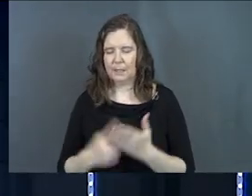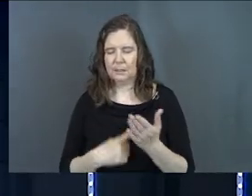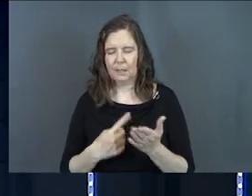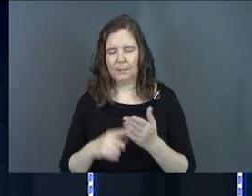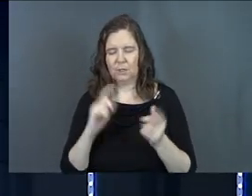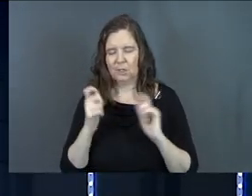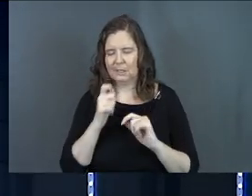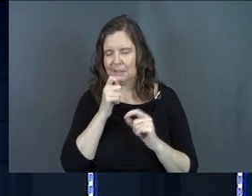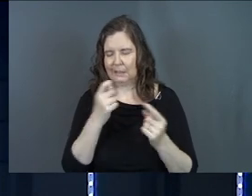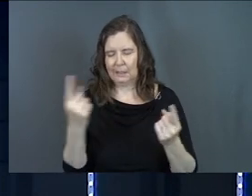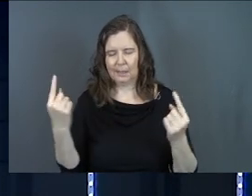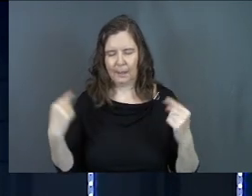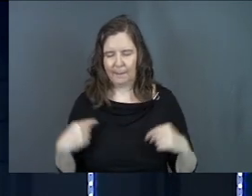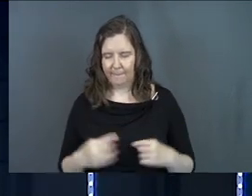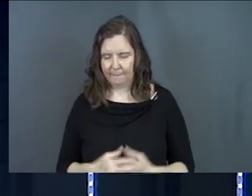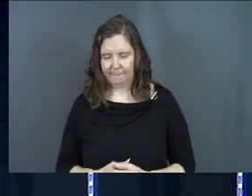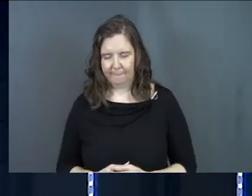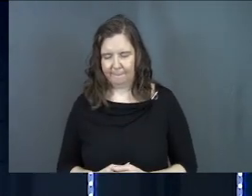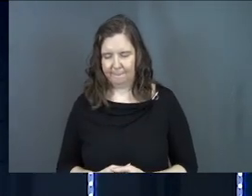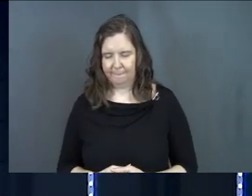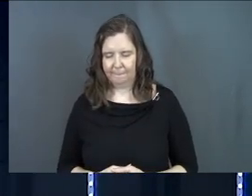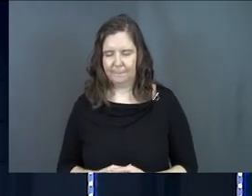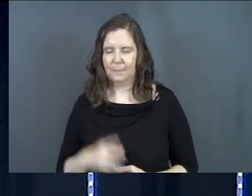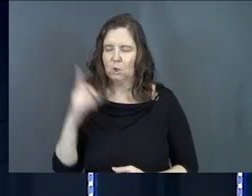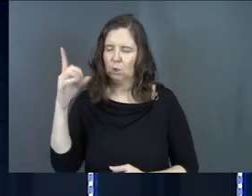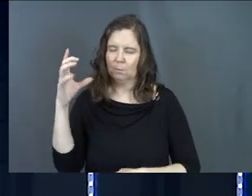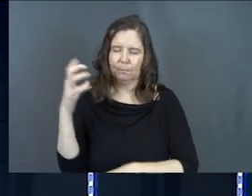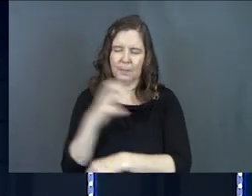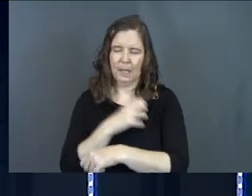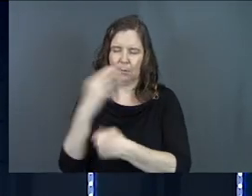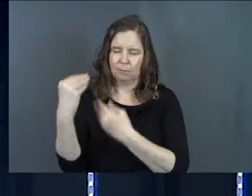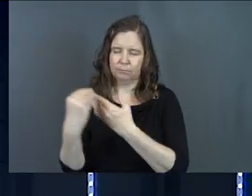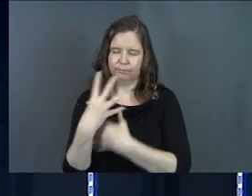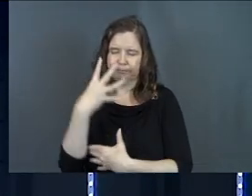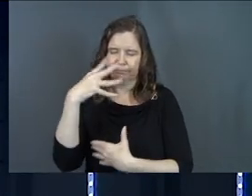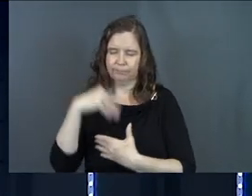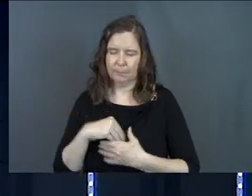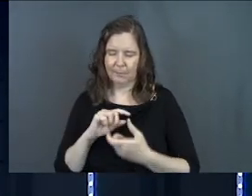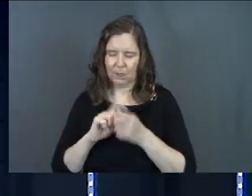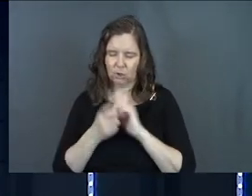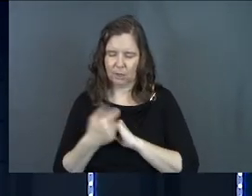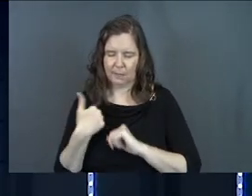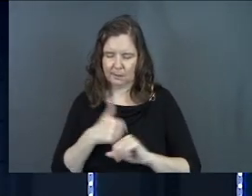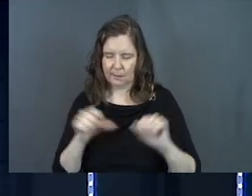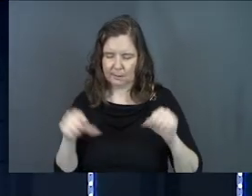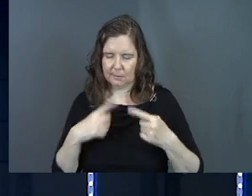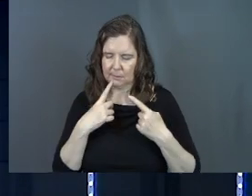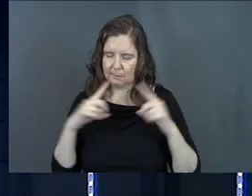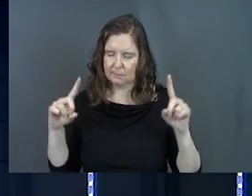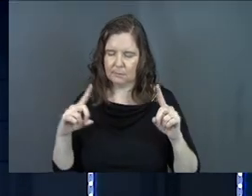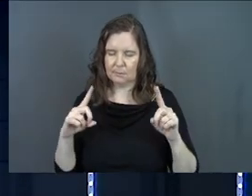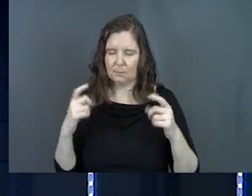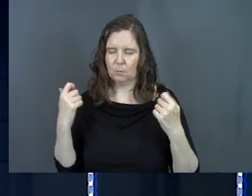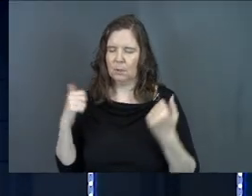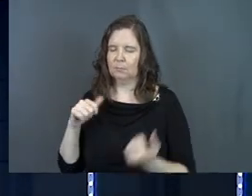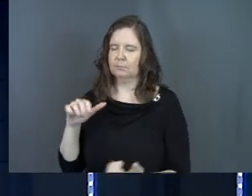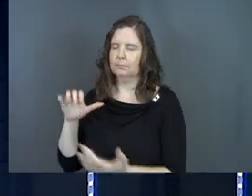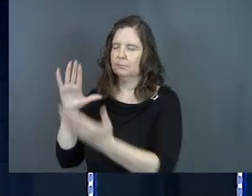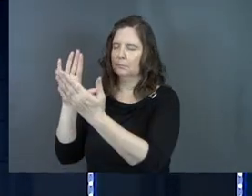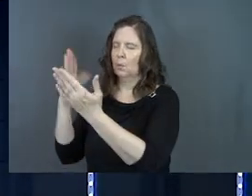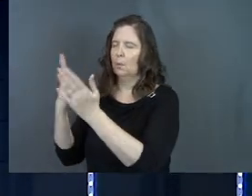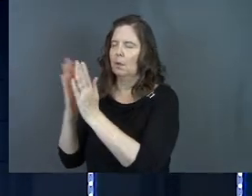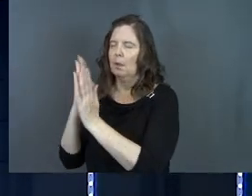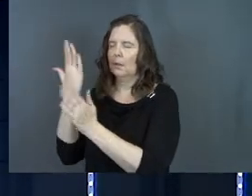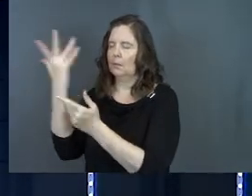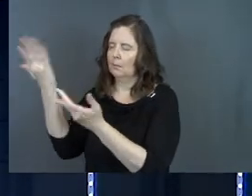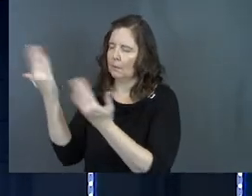sometimes the change didn't come. Be the power, Lord, that can change us. We throw ourselves before you